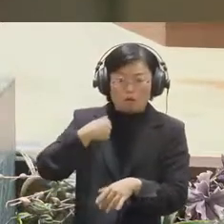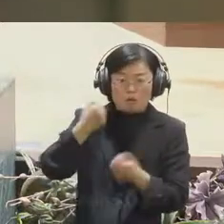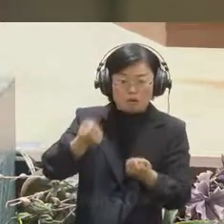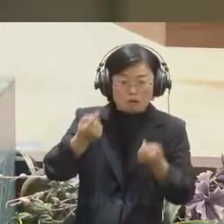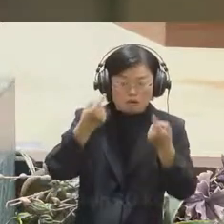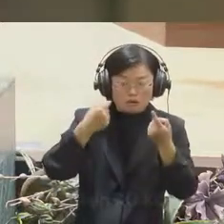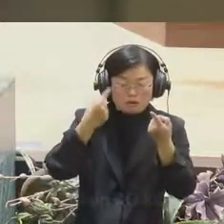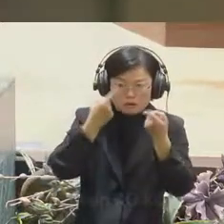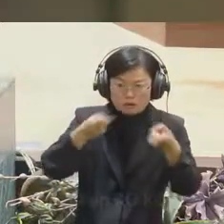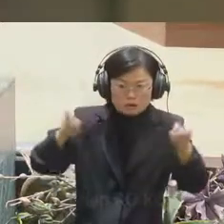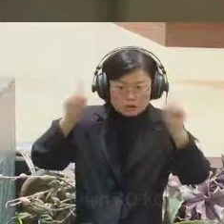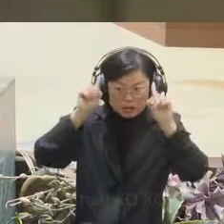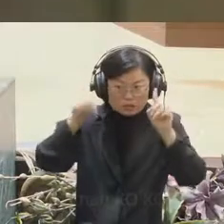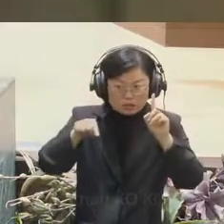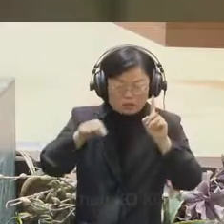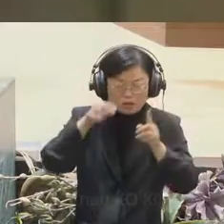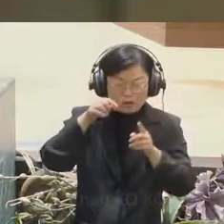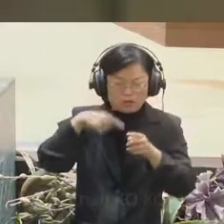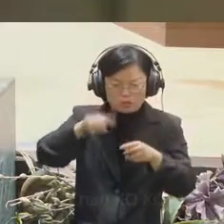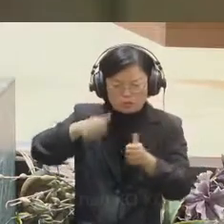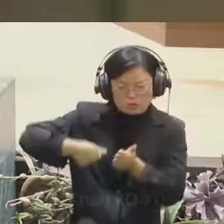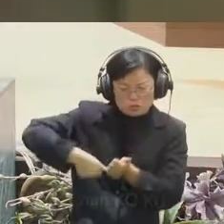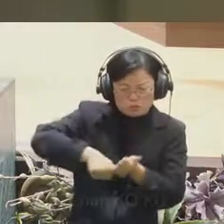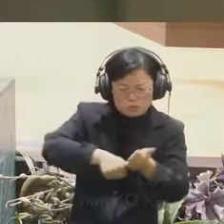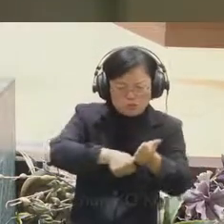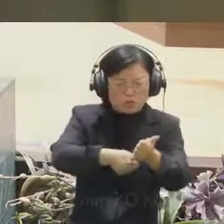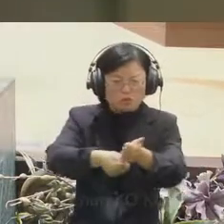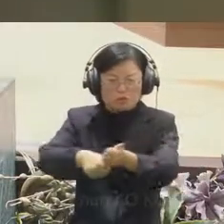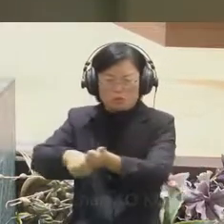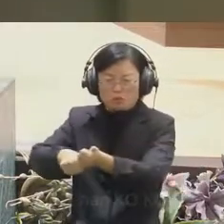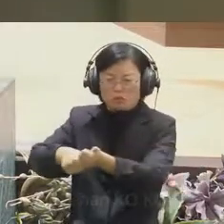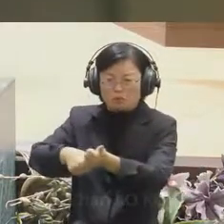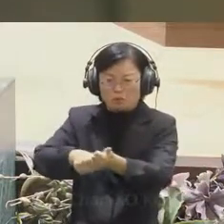and show to the viewers in a very simple term